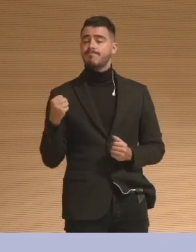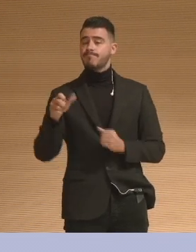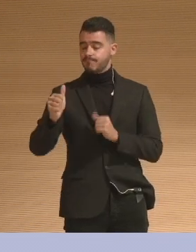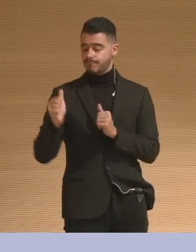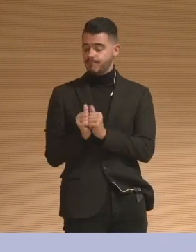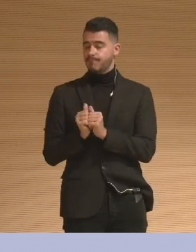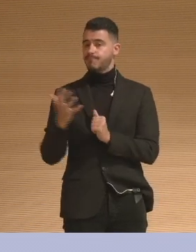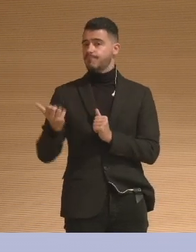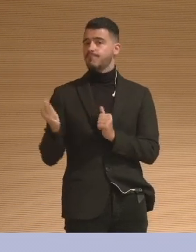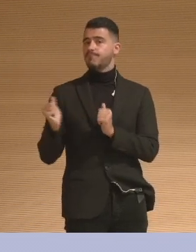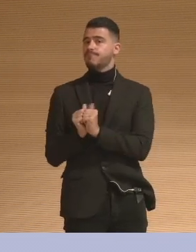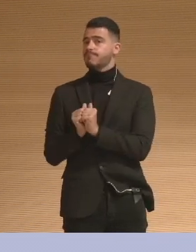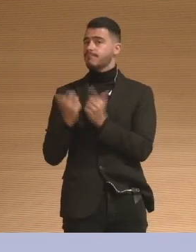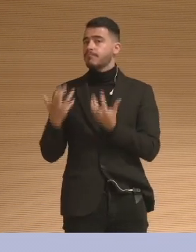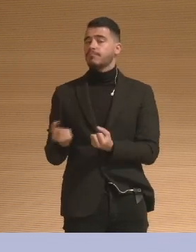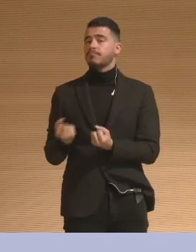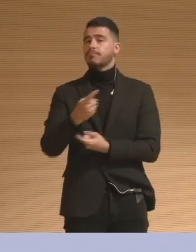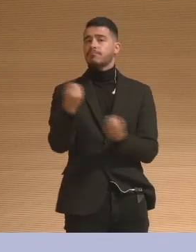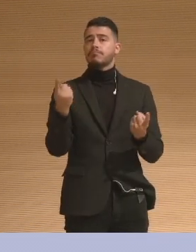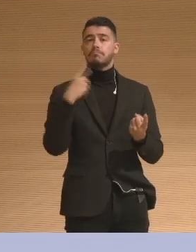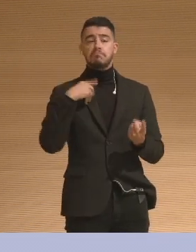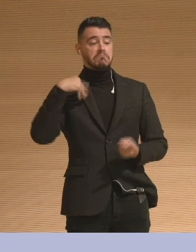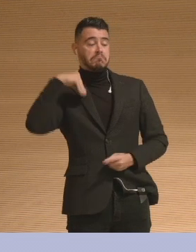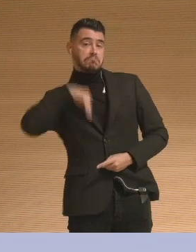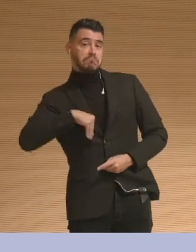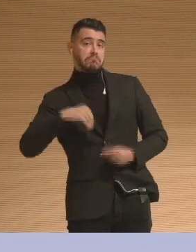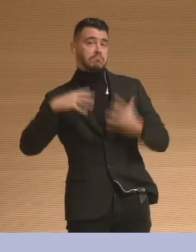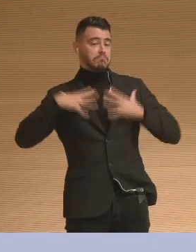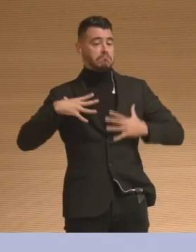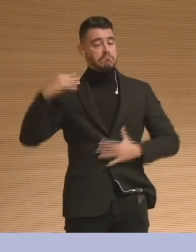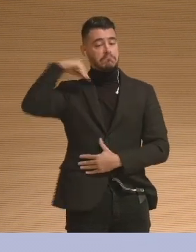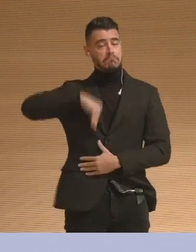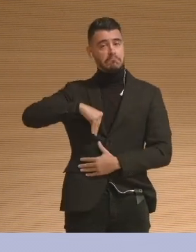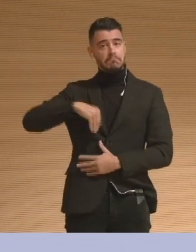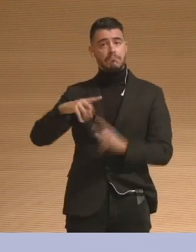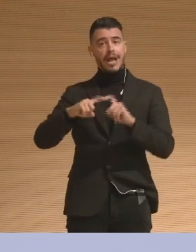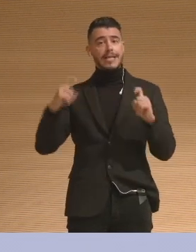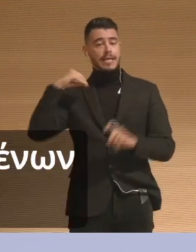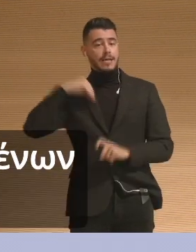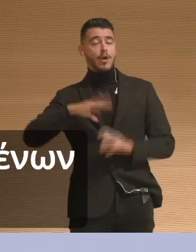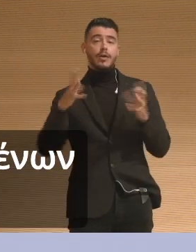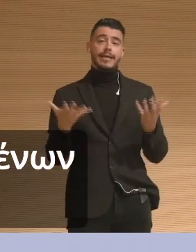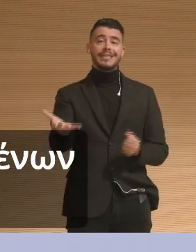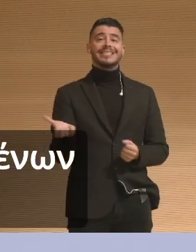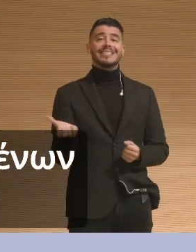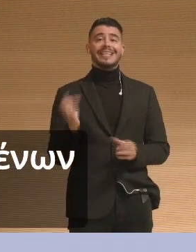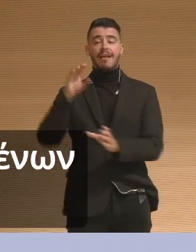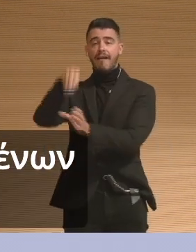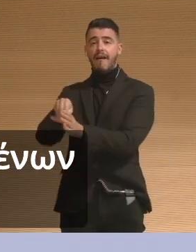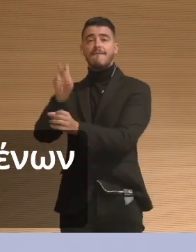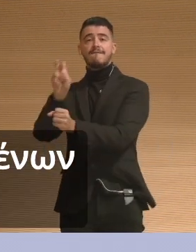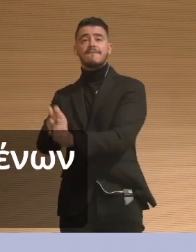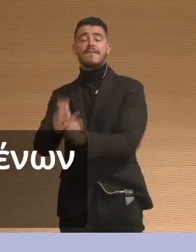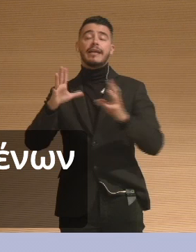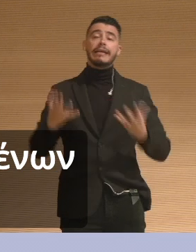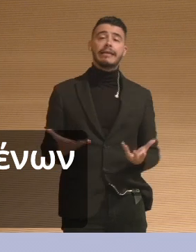something that you wear every single day. It gives you comfort to know this is associating. It's a very common